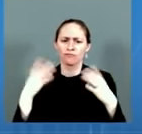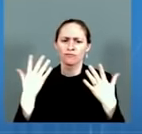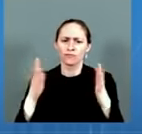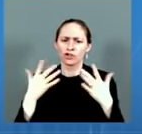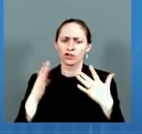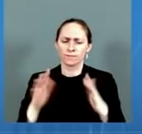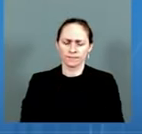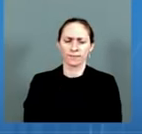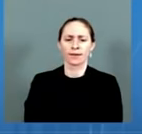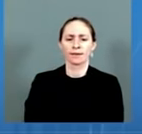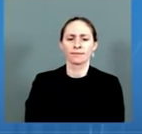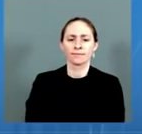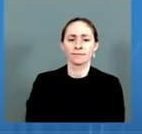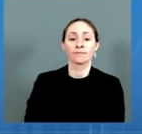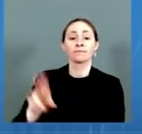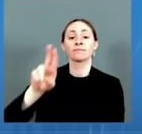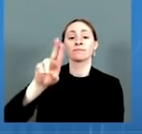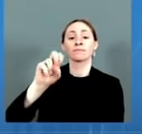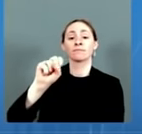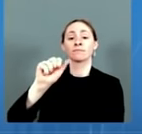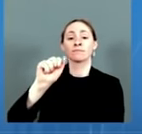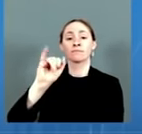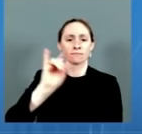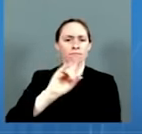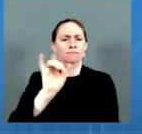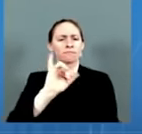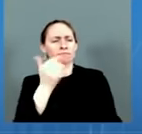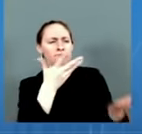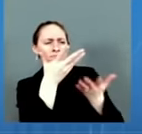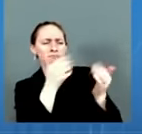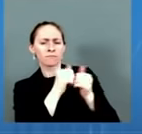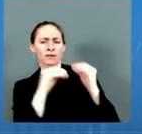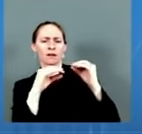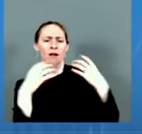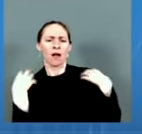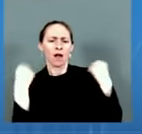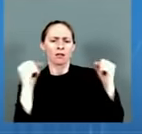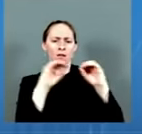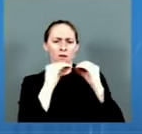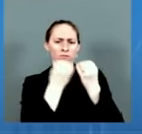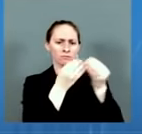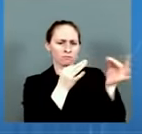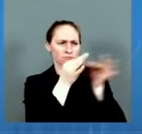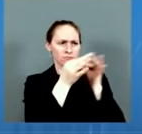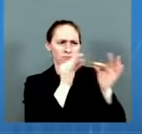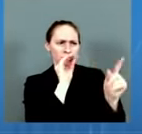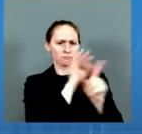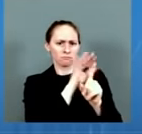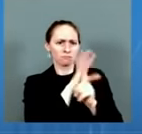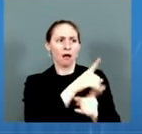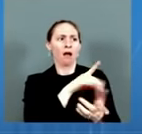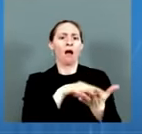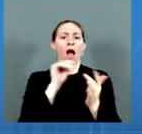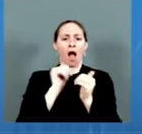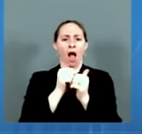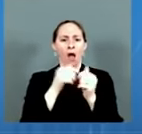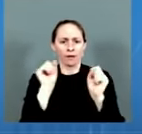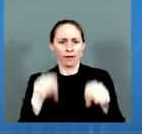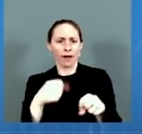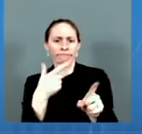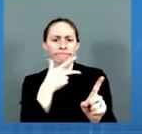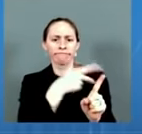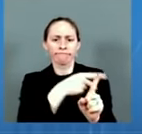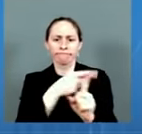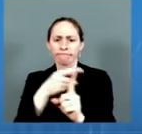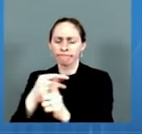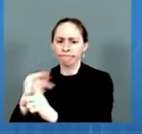health workers to vaccinate people on the ground, run local media campaigns, and also to launch